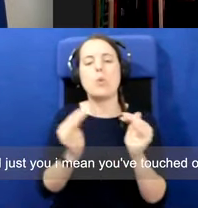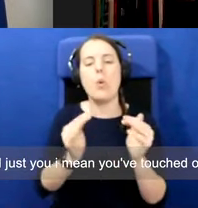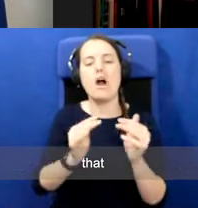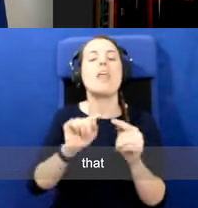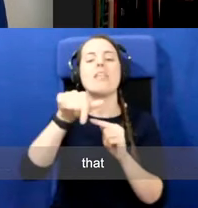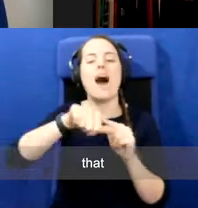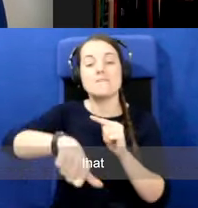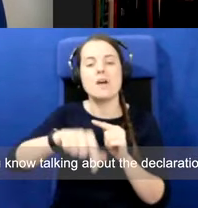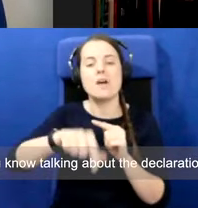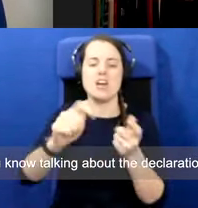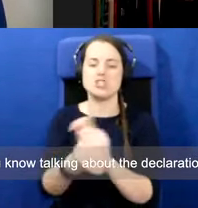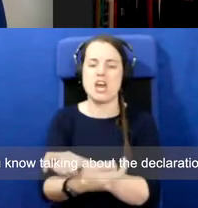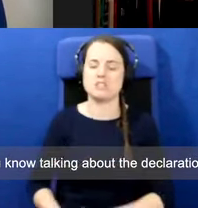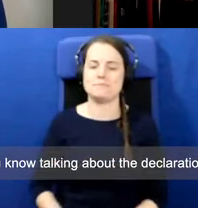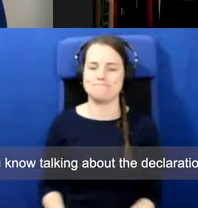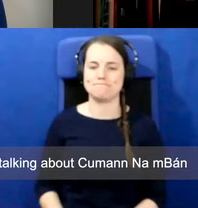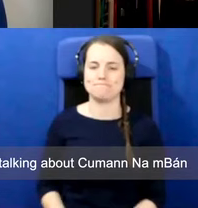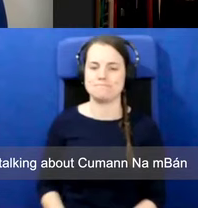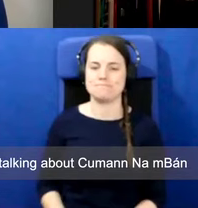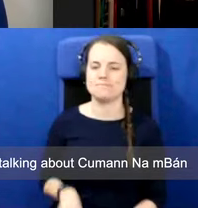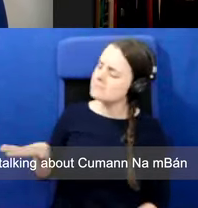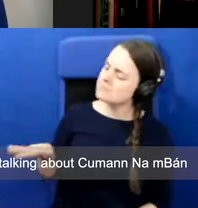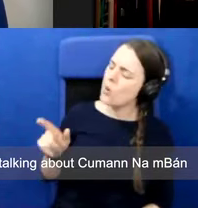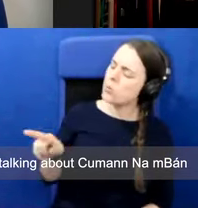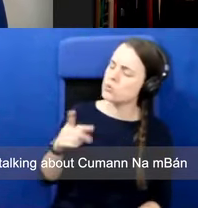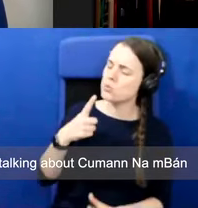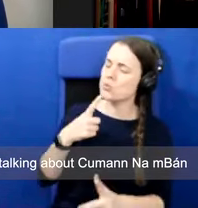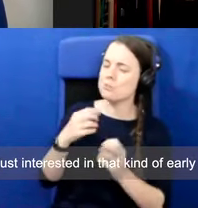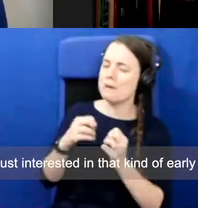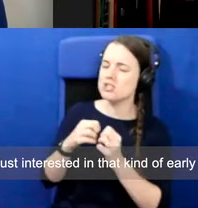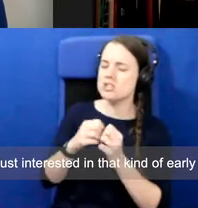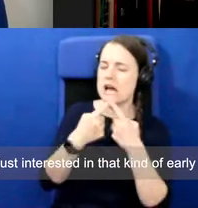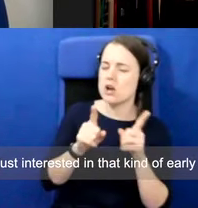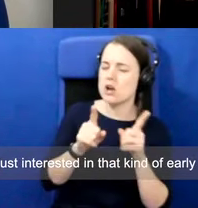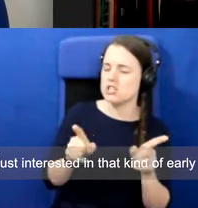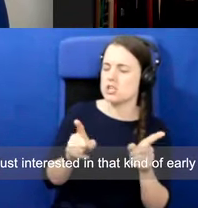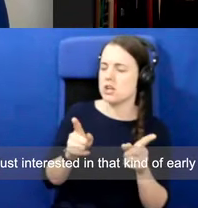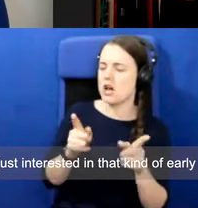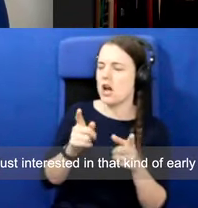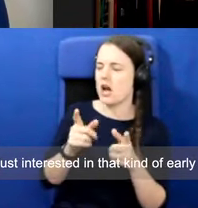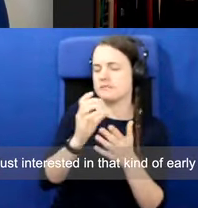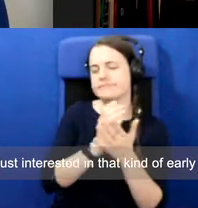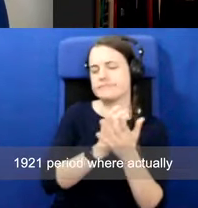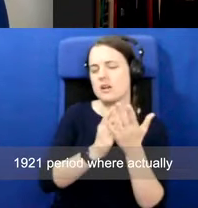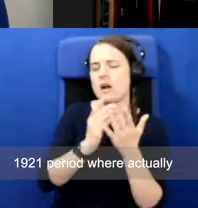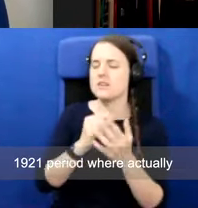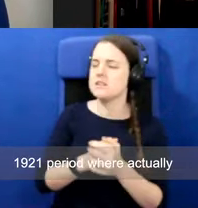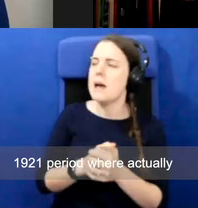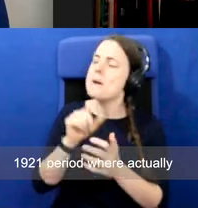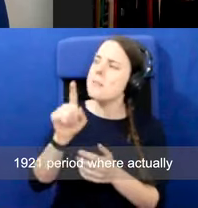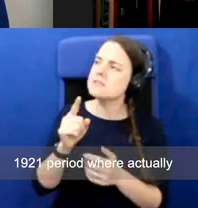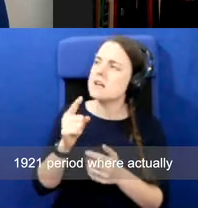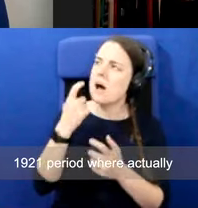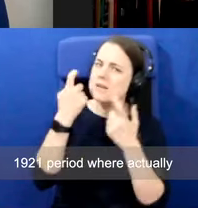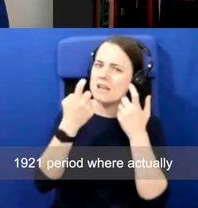And just, I mean, you've touched on that, you know, talking about the Declaration, talking about coming in a man. I'm just interested in that kind of